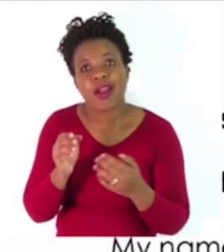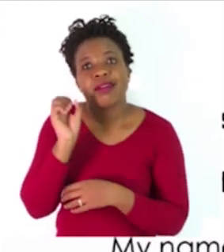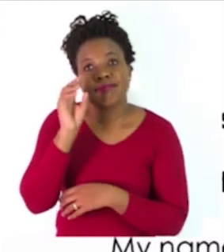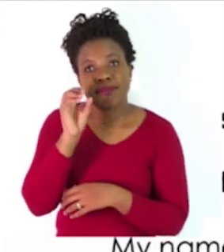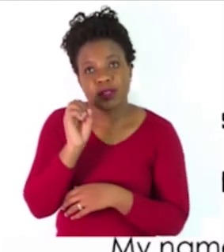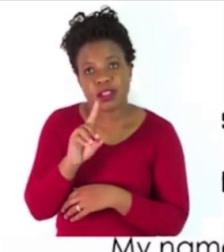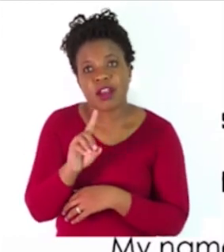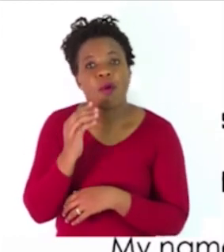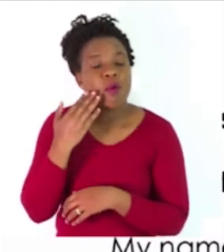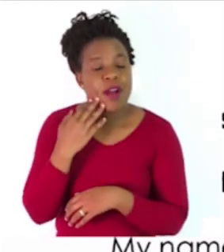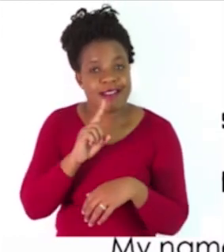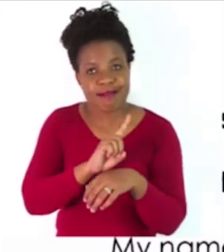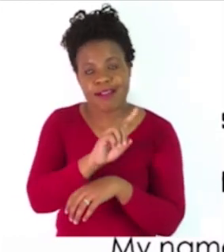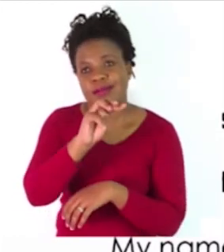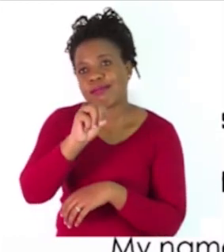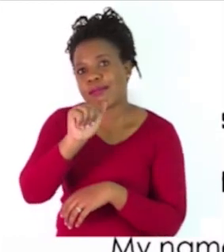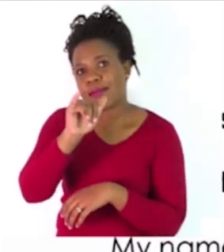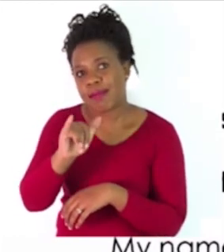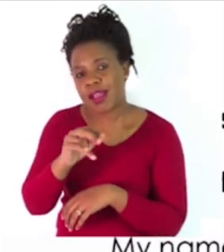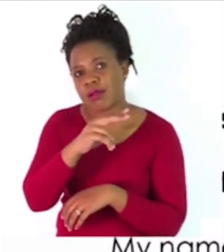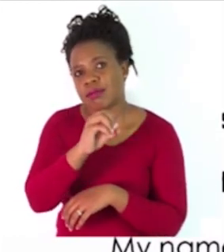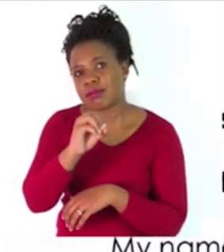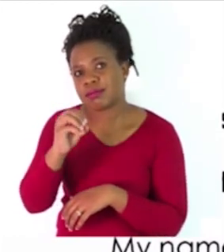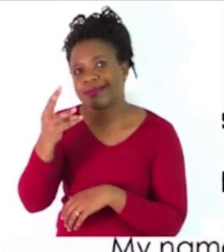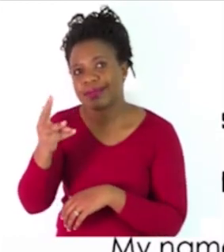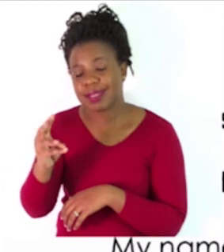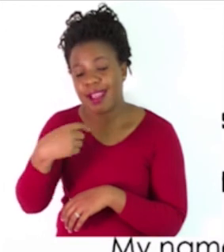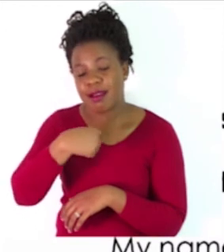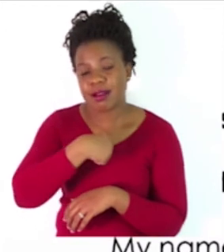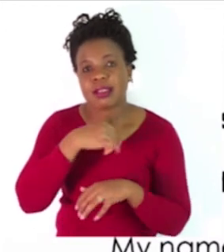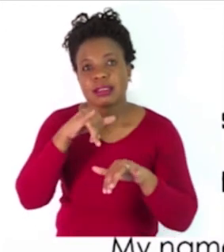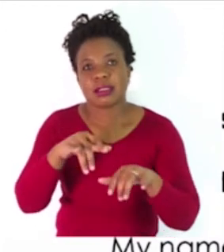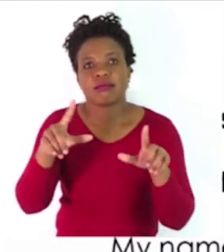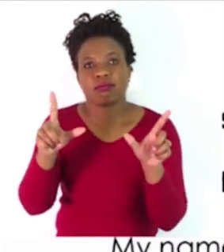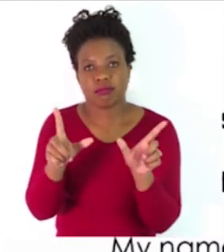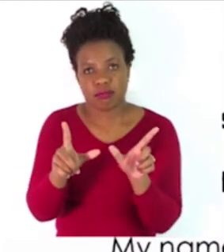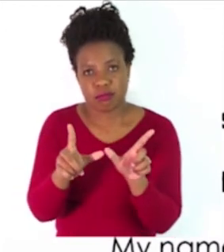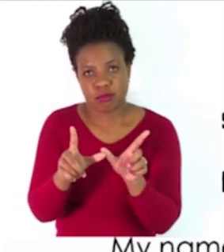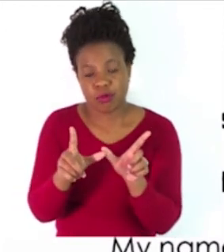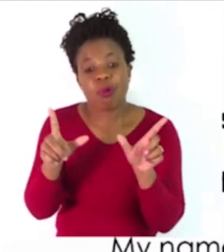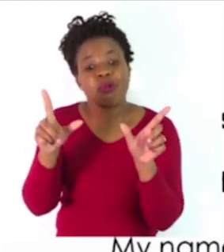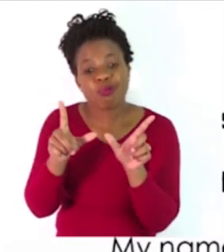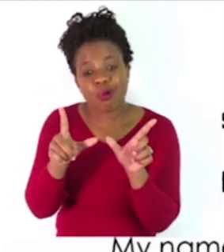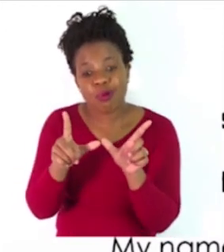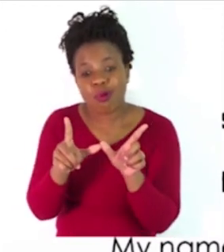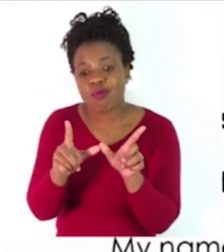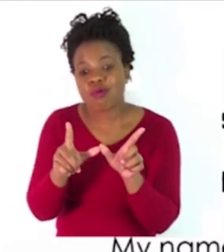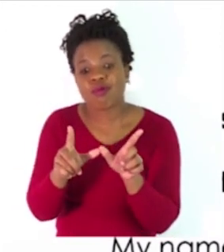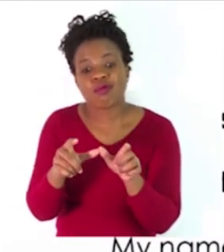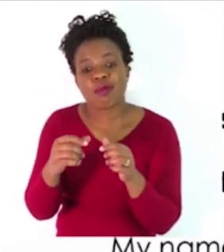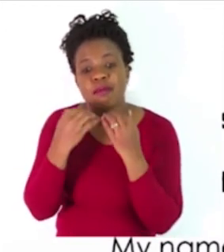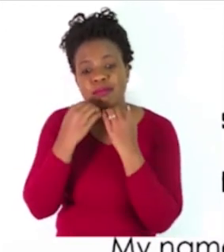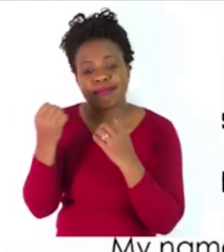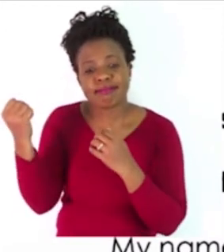on the 1st of May, 2006. I live in Vinduk, which is the capital city